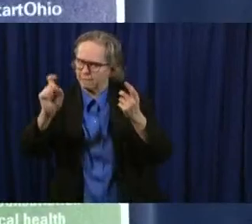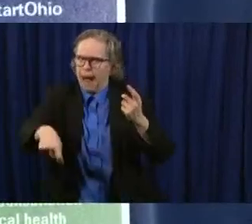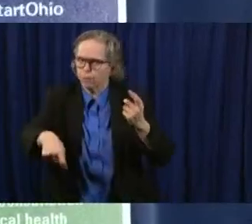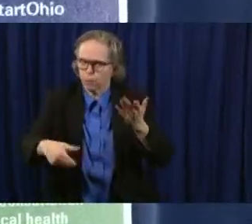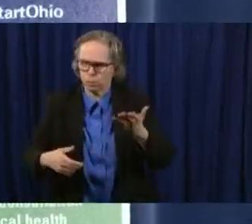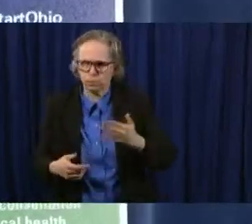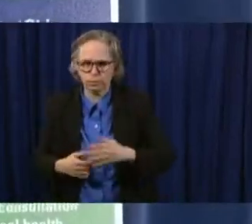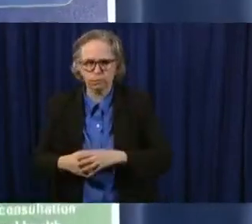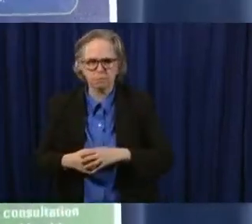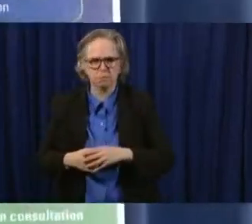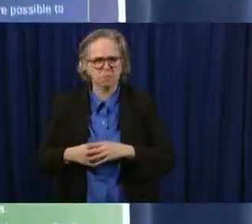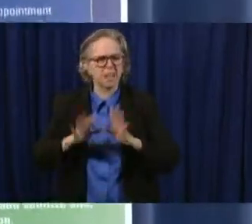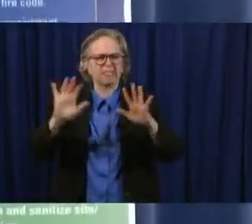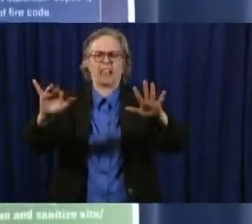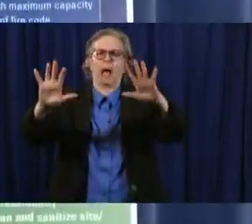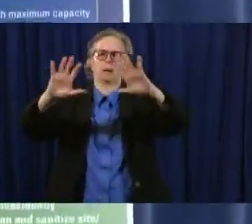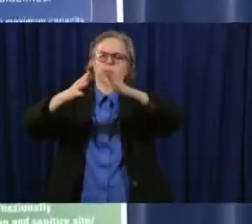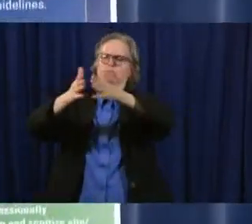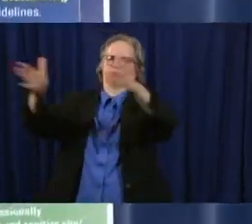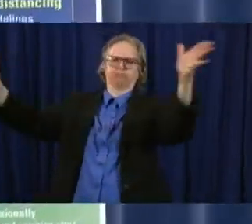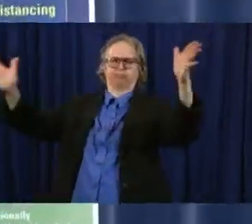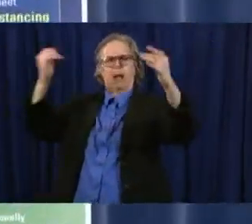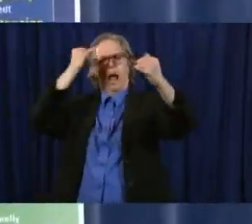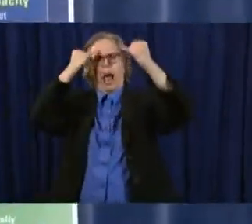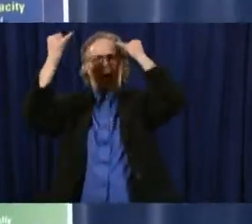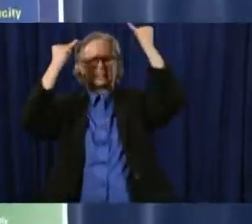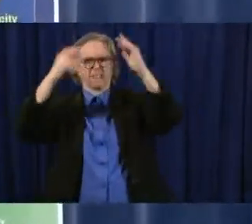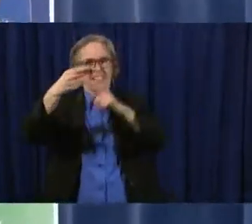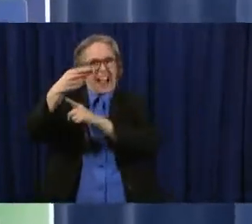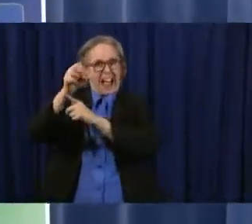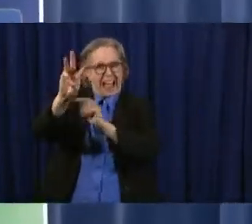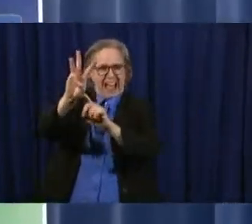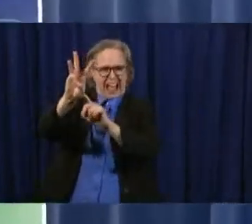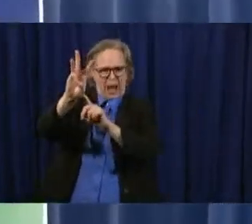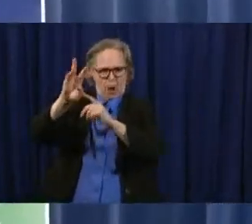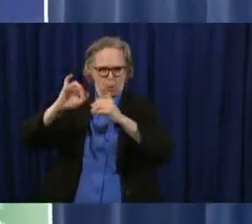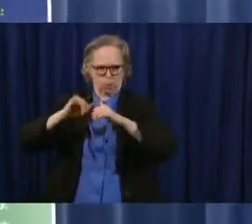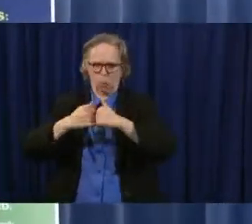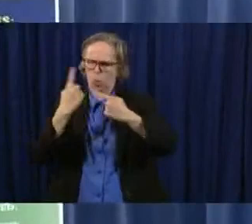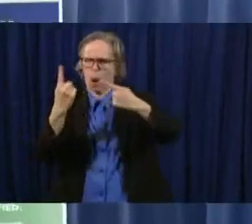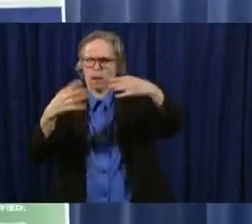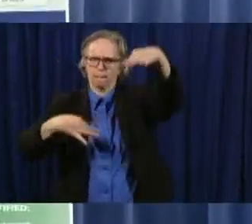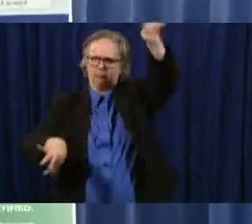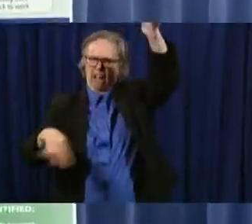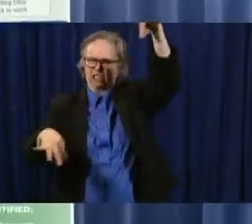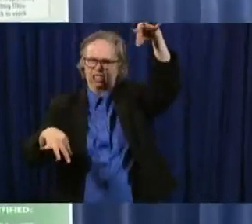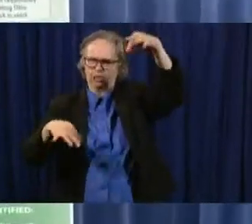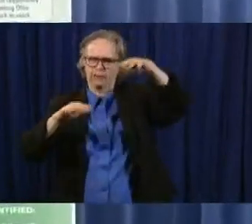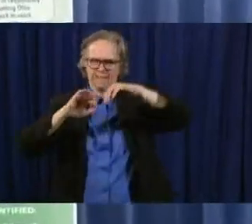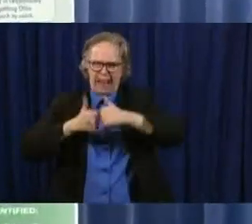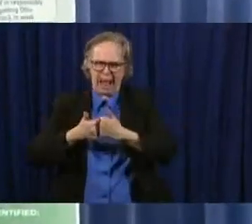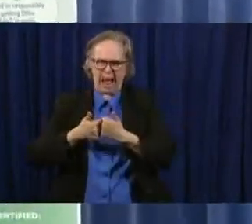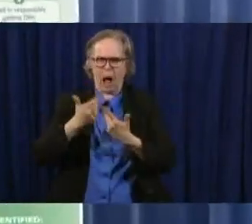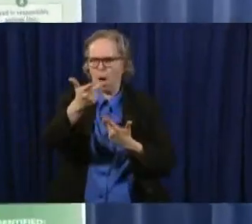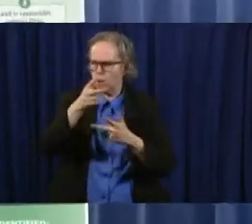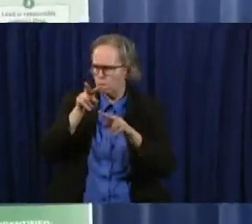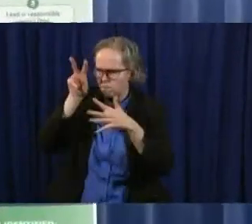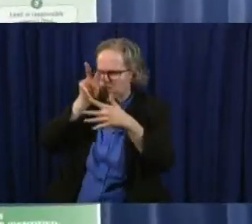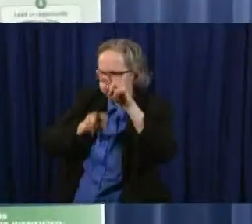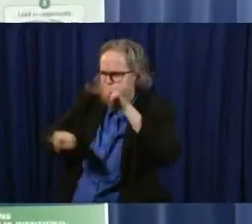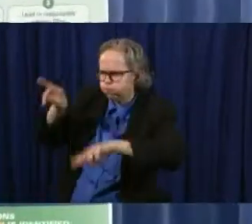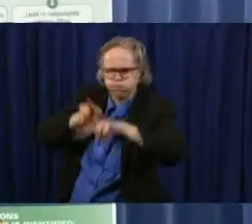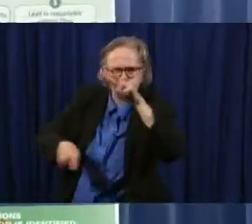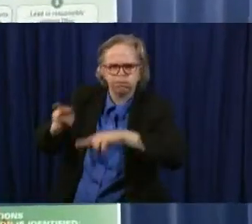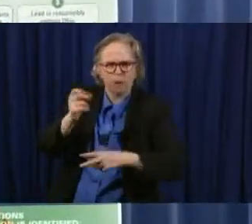principles. Uh, one to put on one page so people could just look at it, see it pretty easy, easy to, to understand.